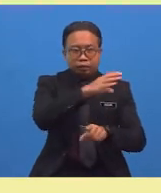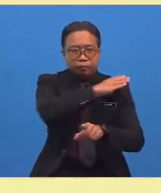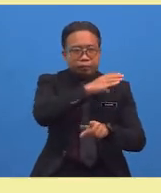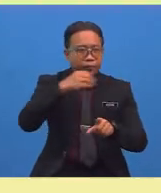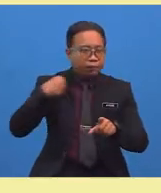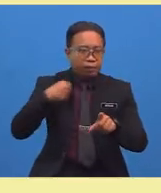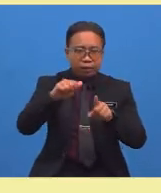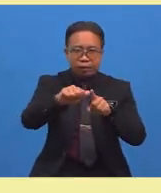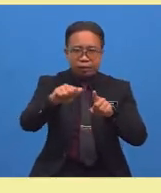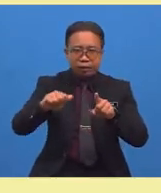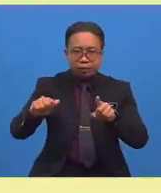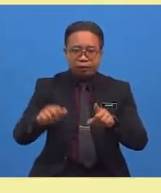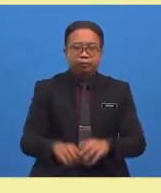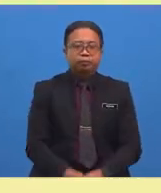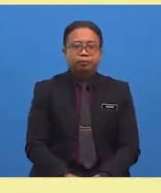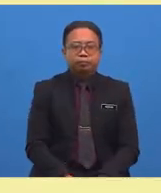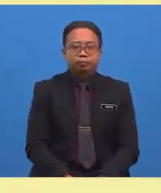antonym for expensive.